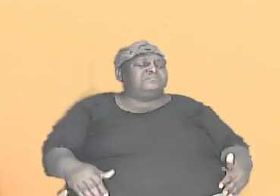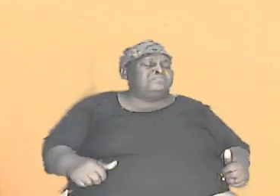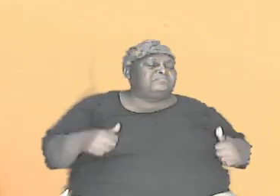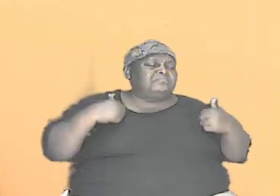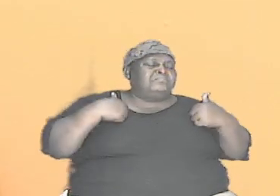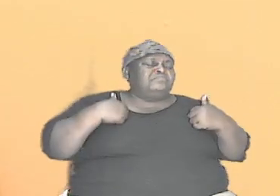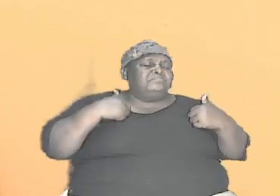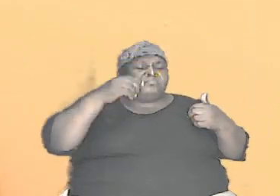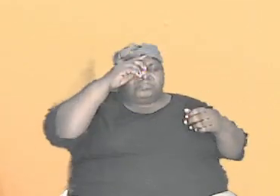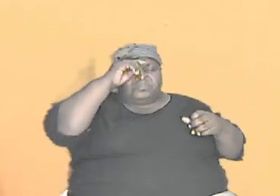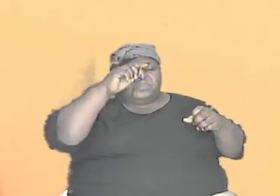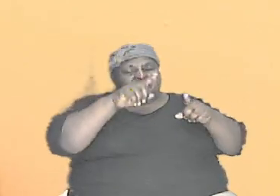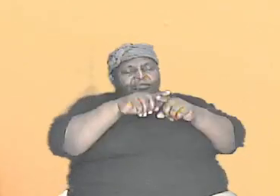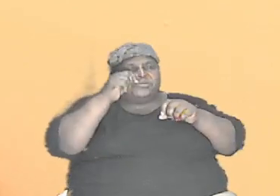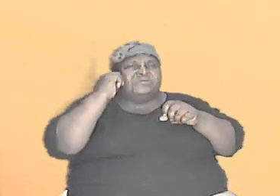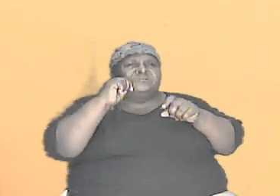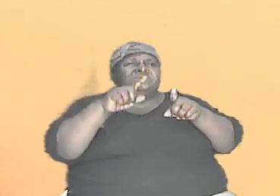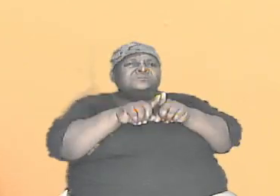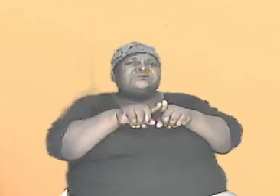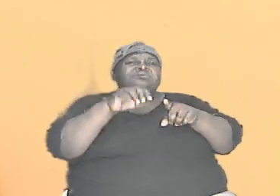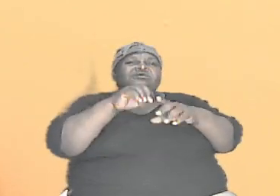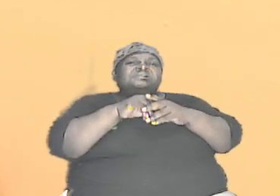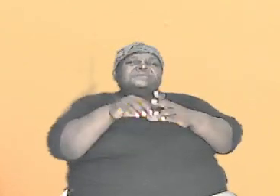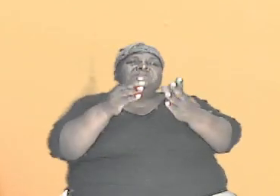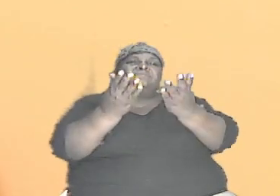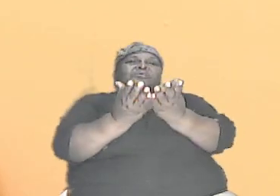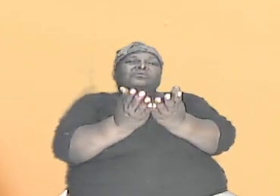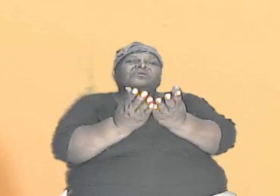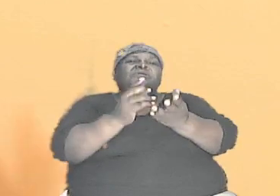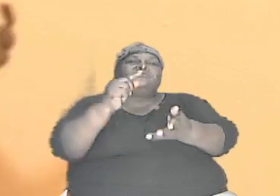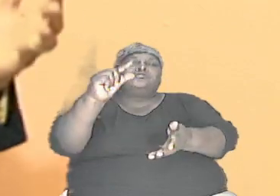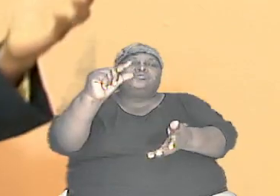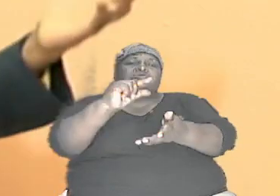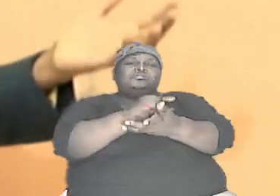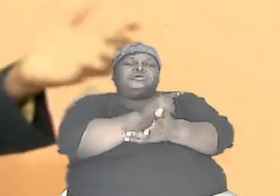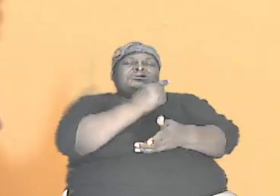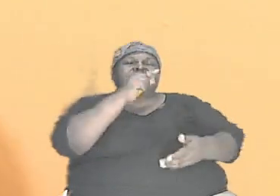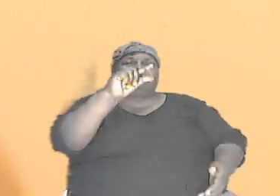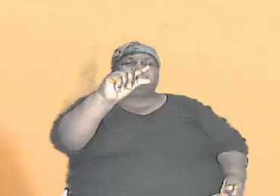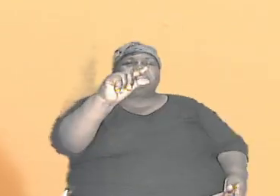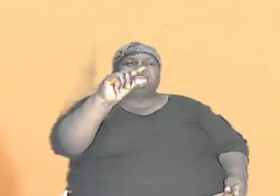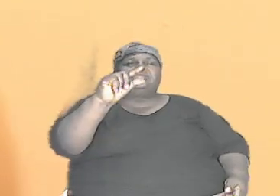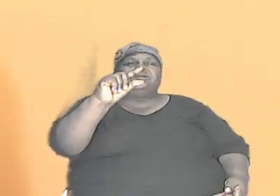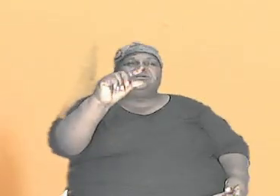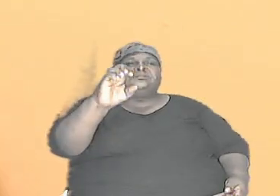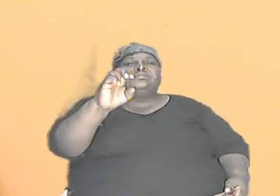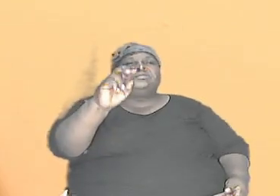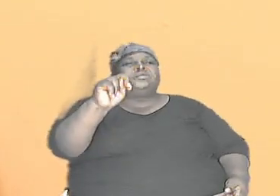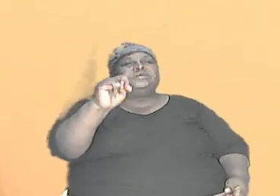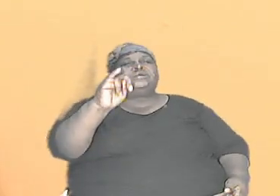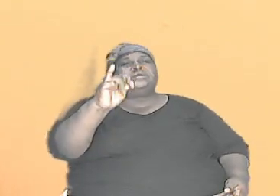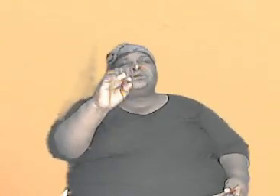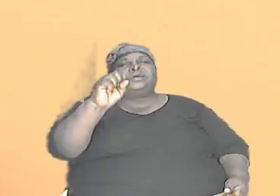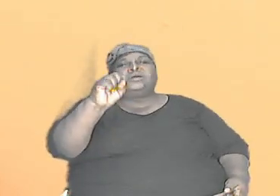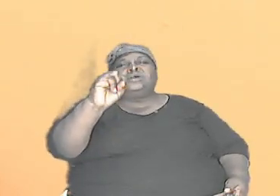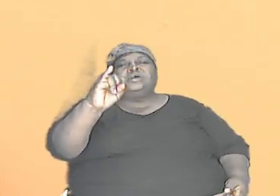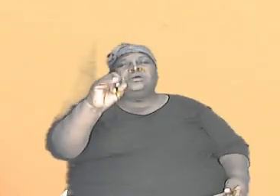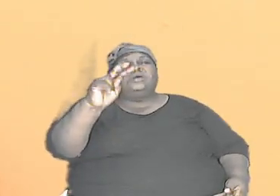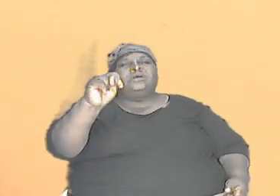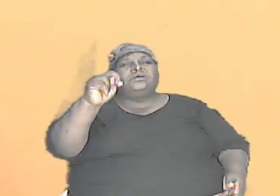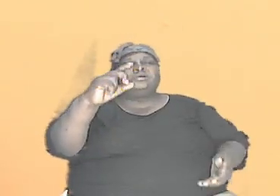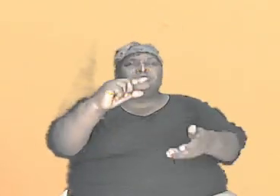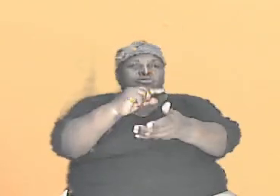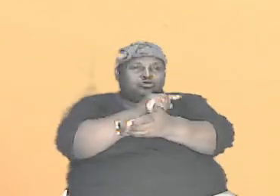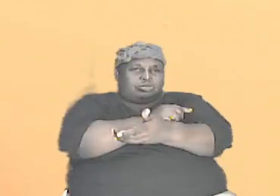the book of Genesis and we have gone through and we have up to last week we had reviewed a number of things